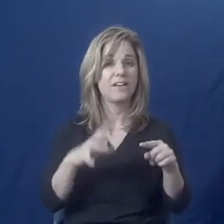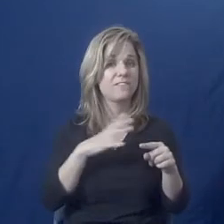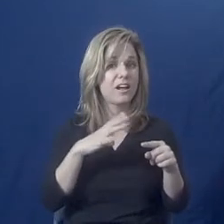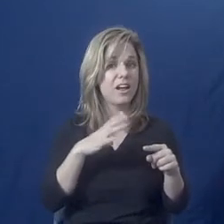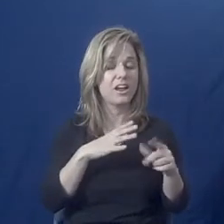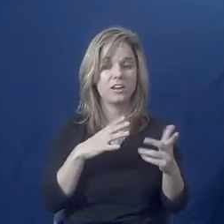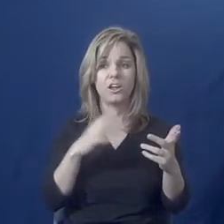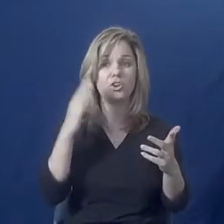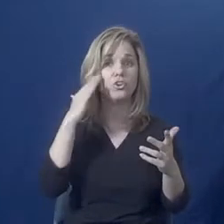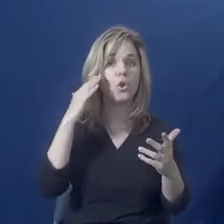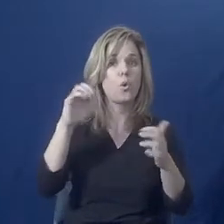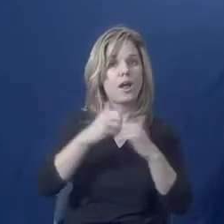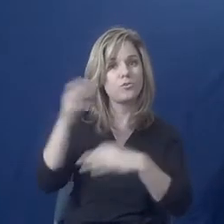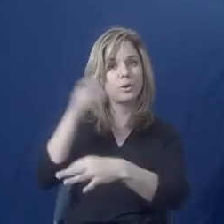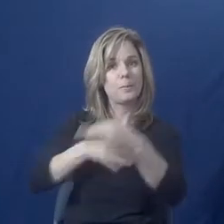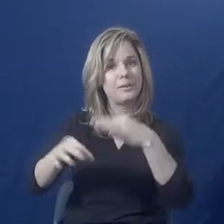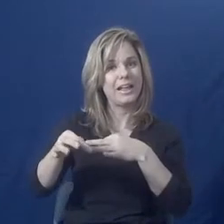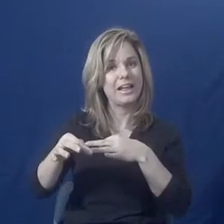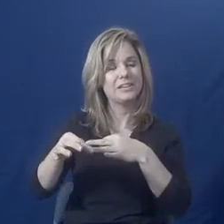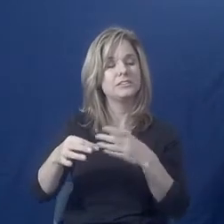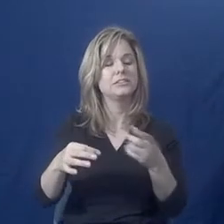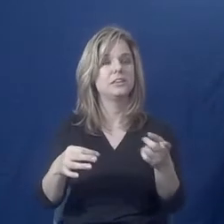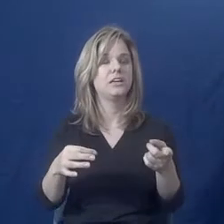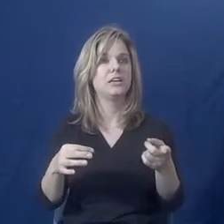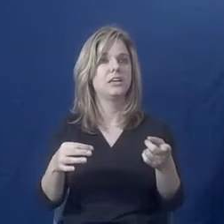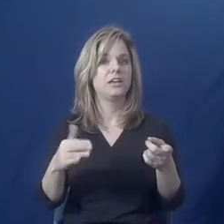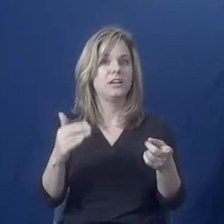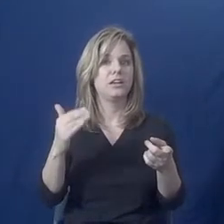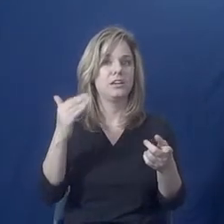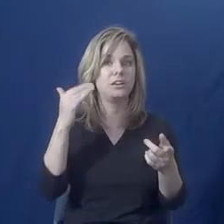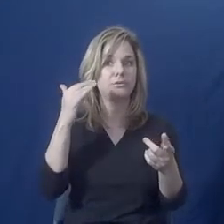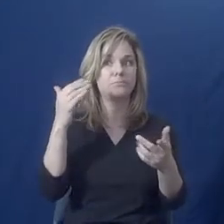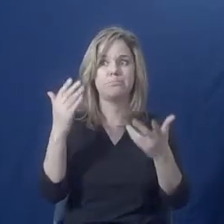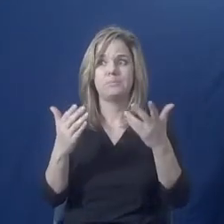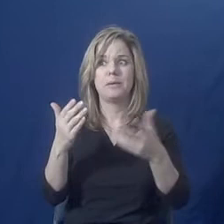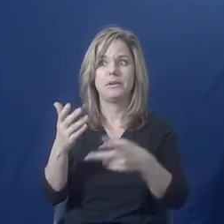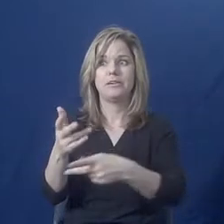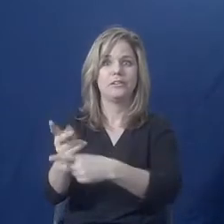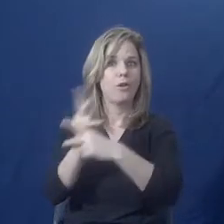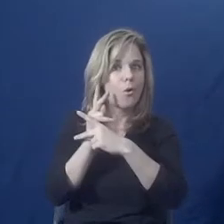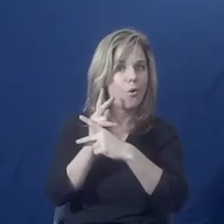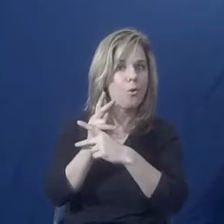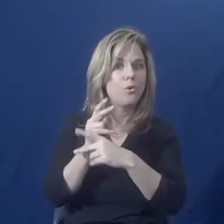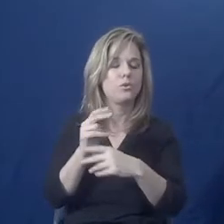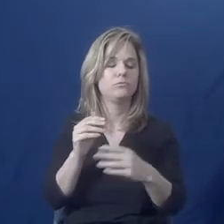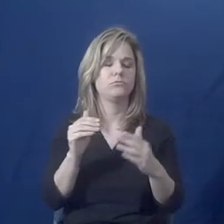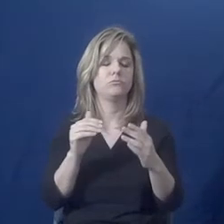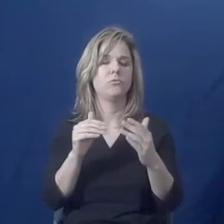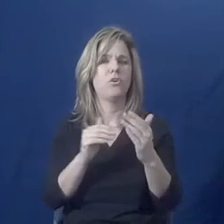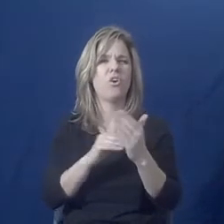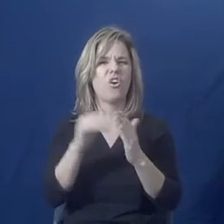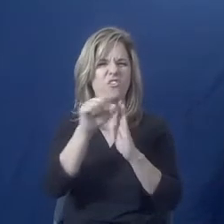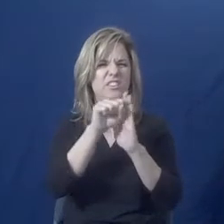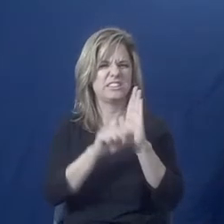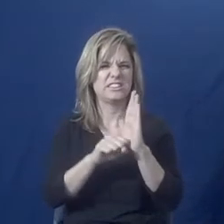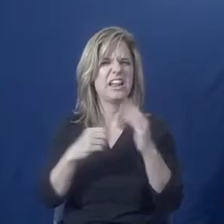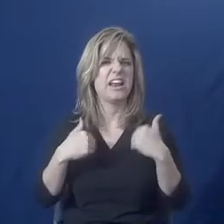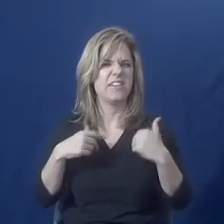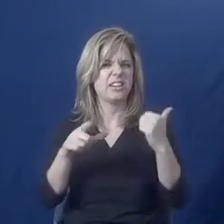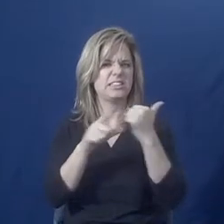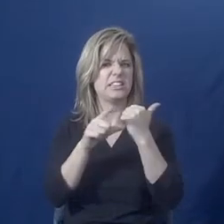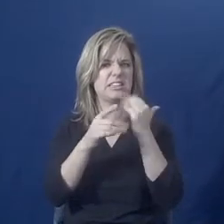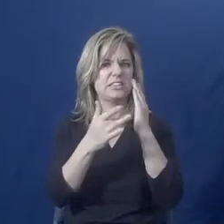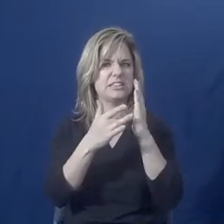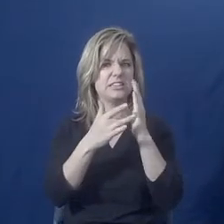another one? Do you know where you can loan something? A lot of states have assistive technology loan centers,